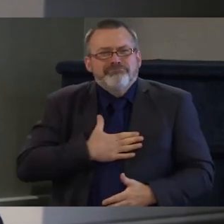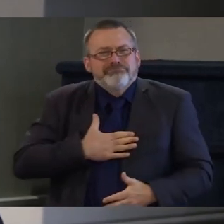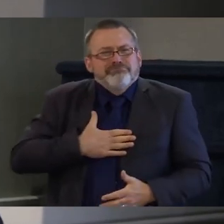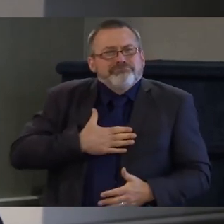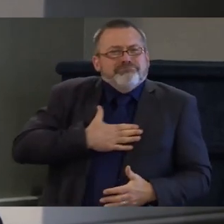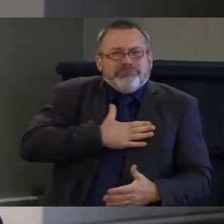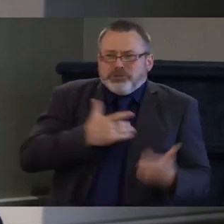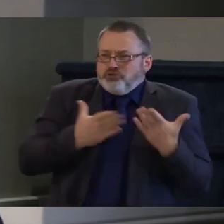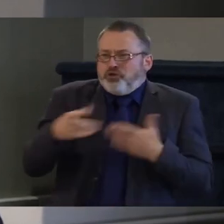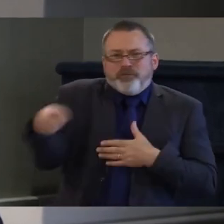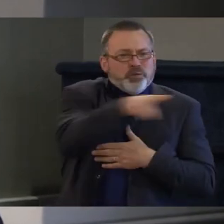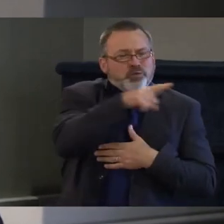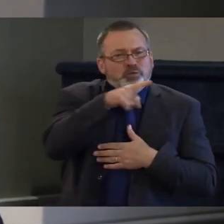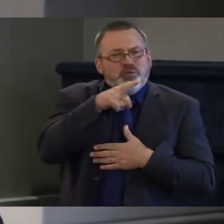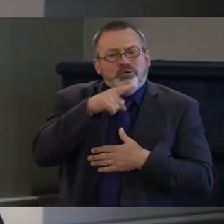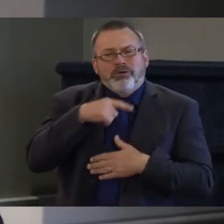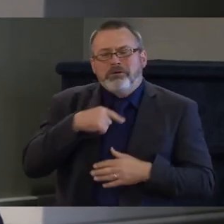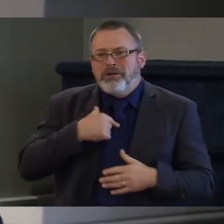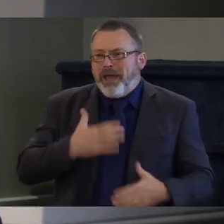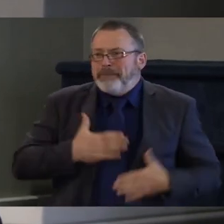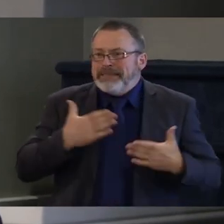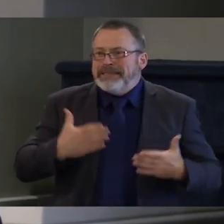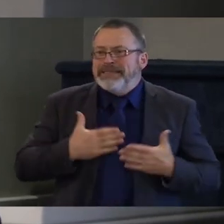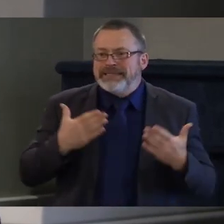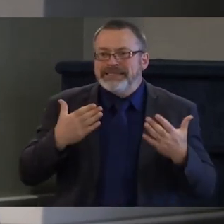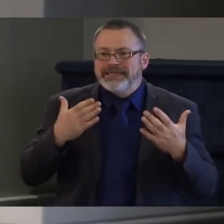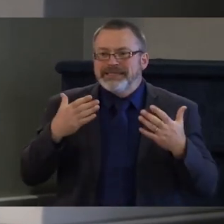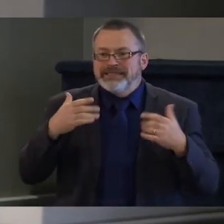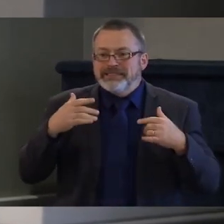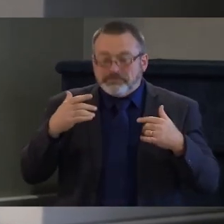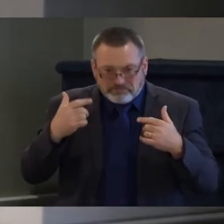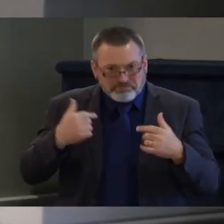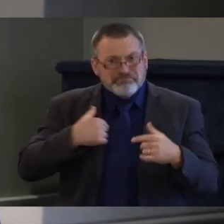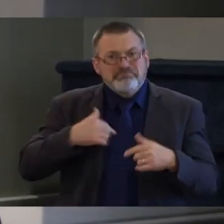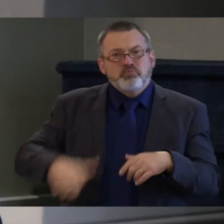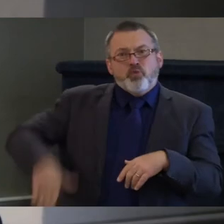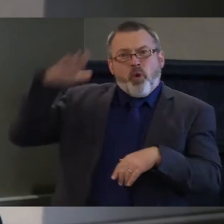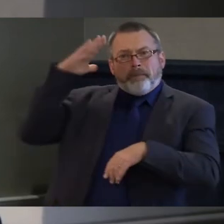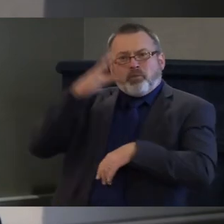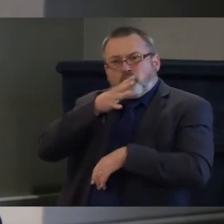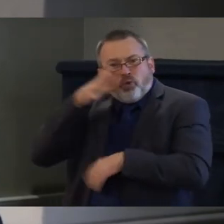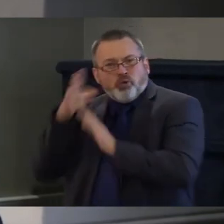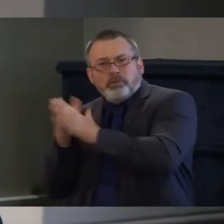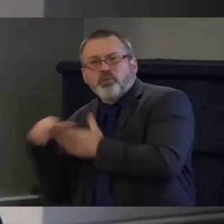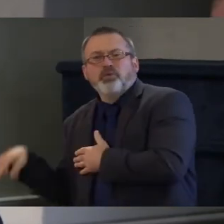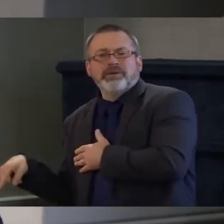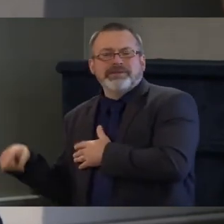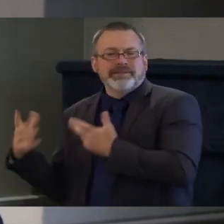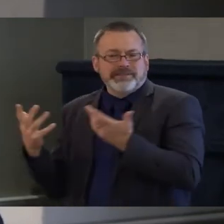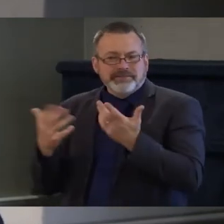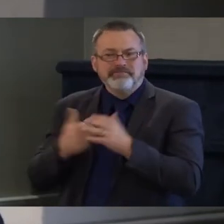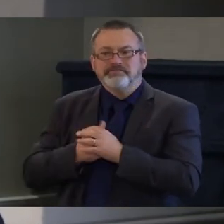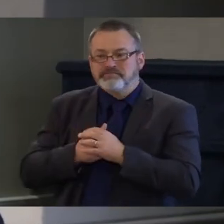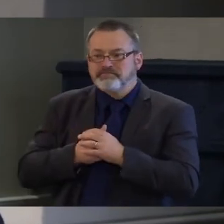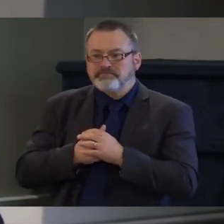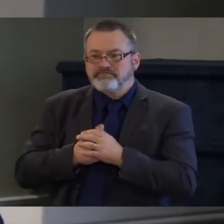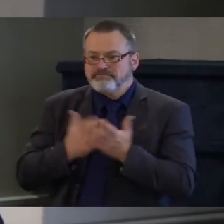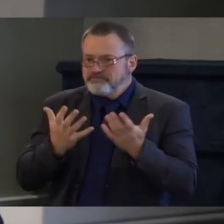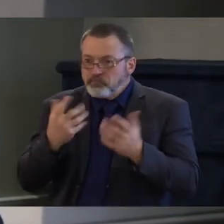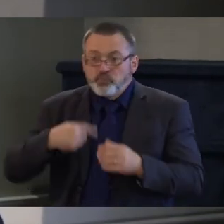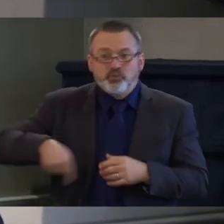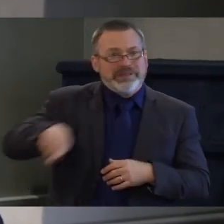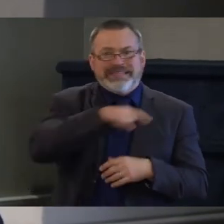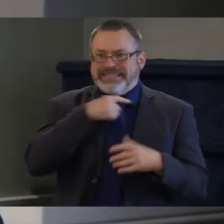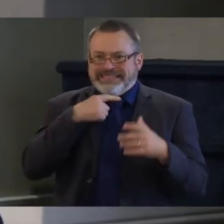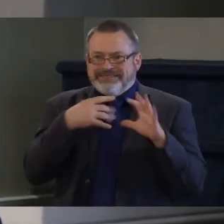and personally to be navigating so much of what i believe we all navigate every day i'm trying to find affordable